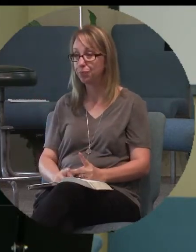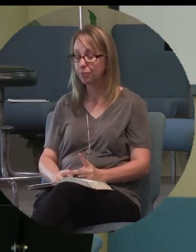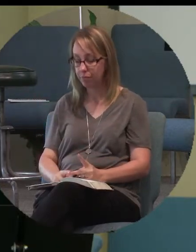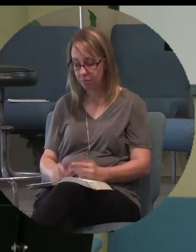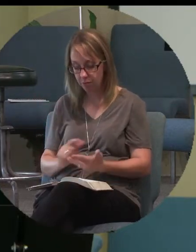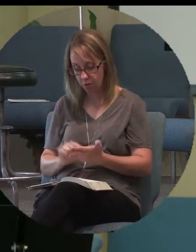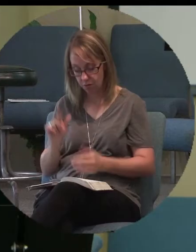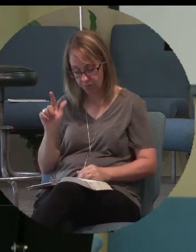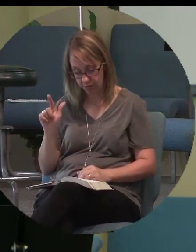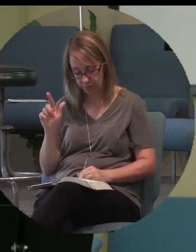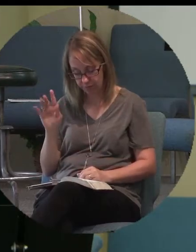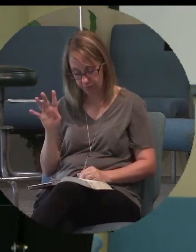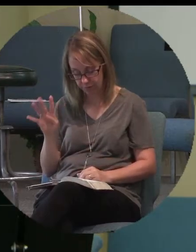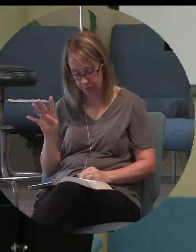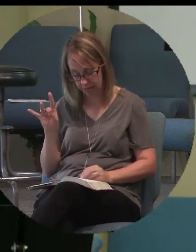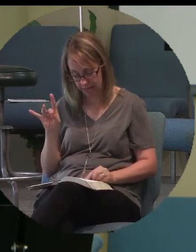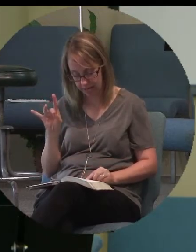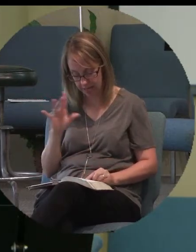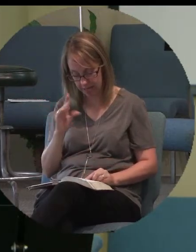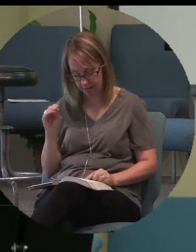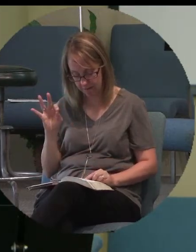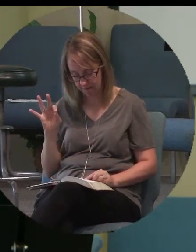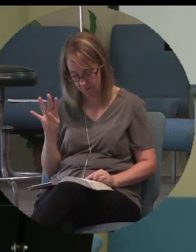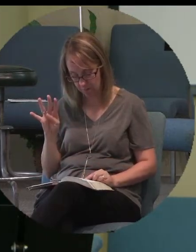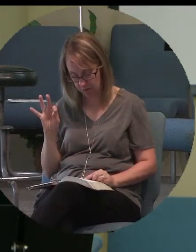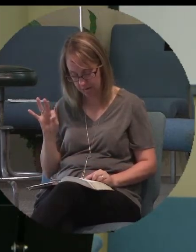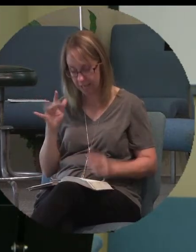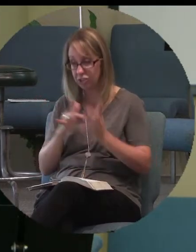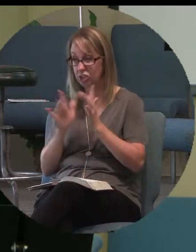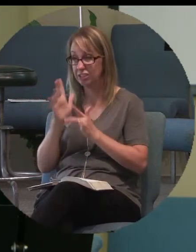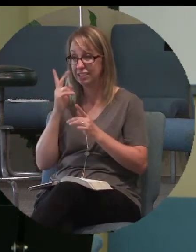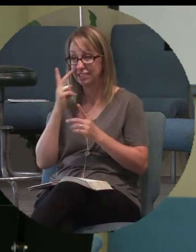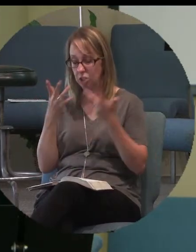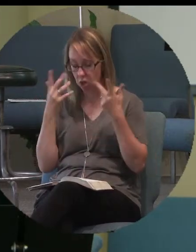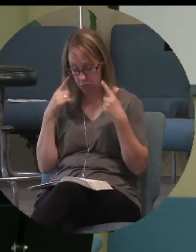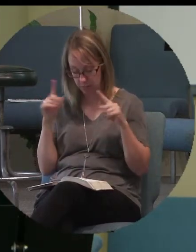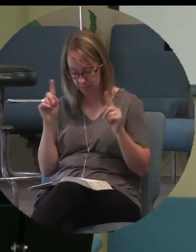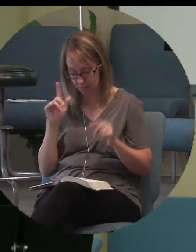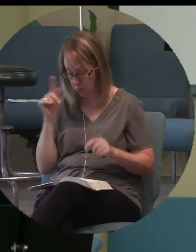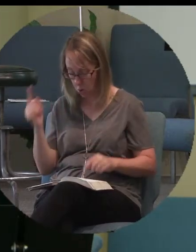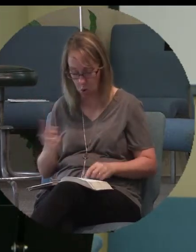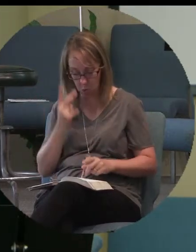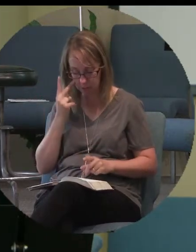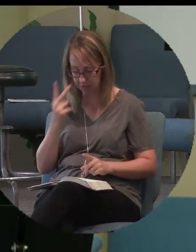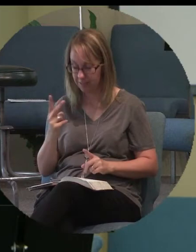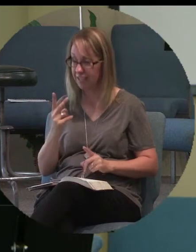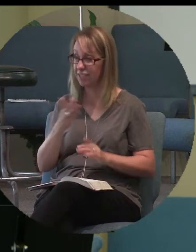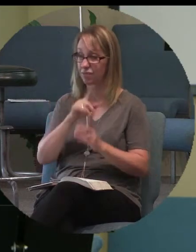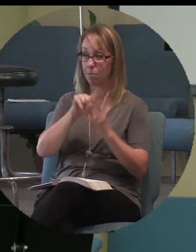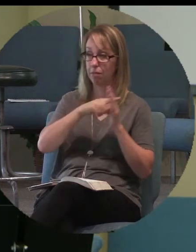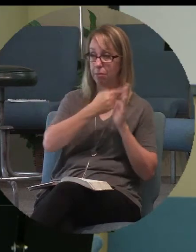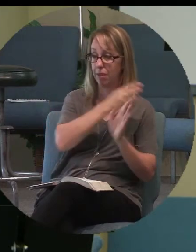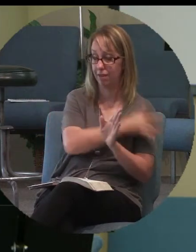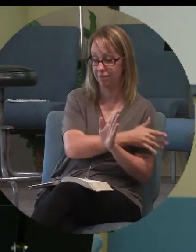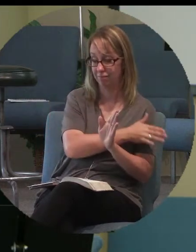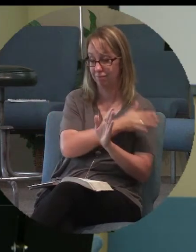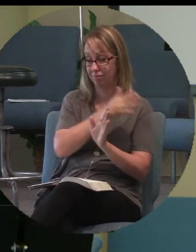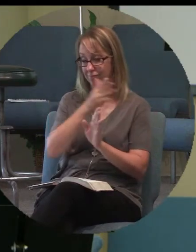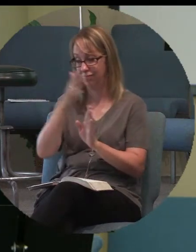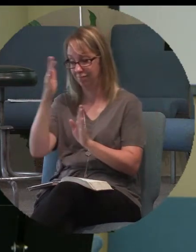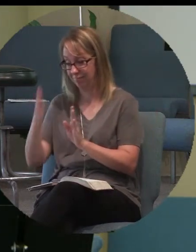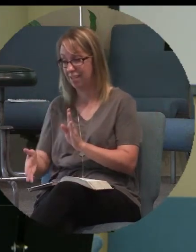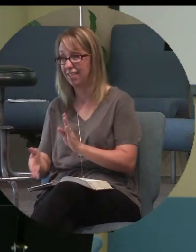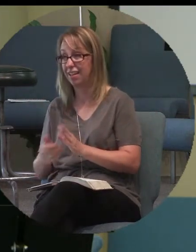49. Jesus saw the results. He always sees from the beginning to the end. And in verse